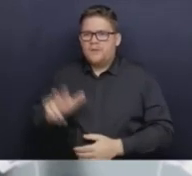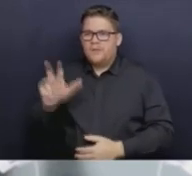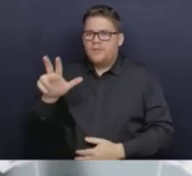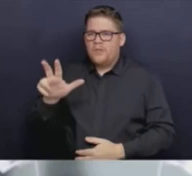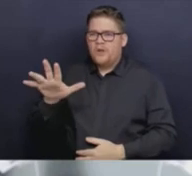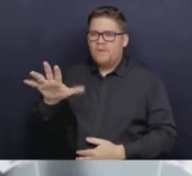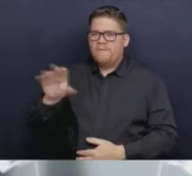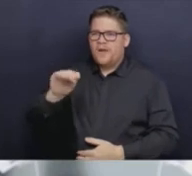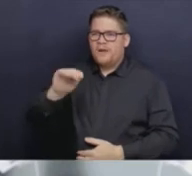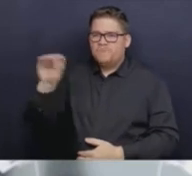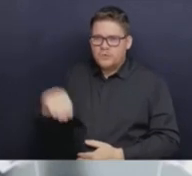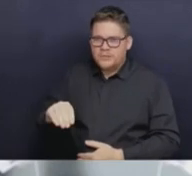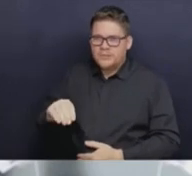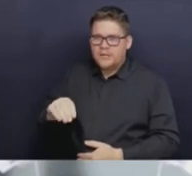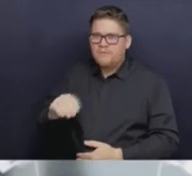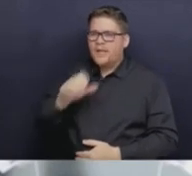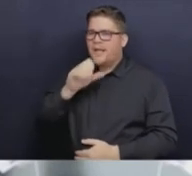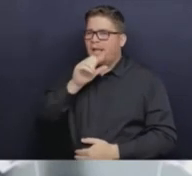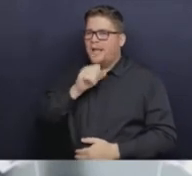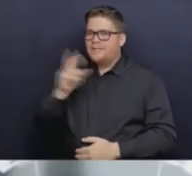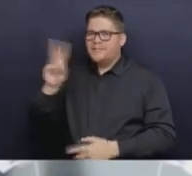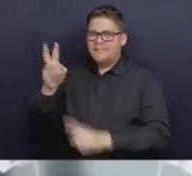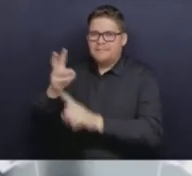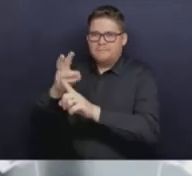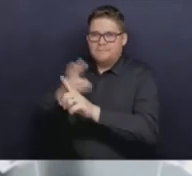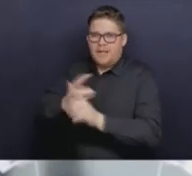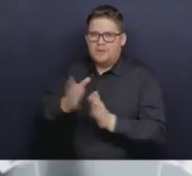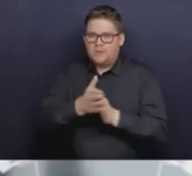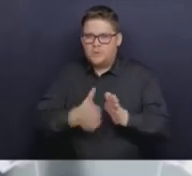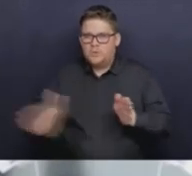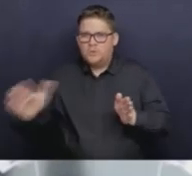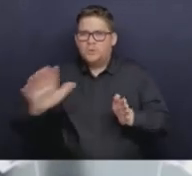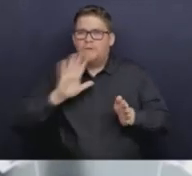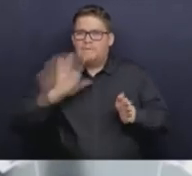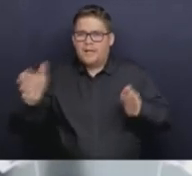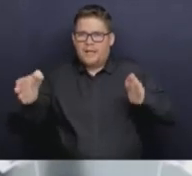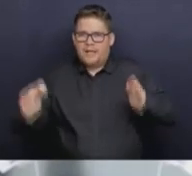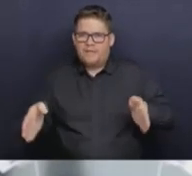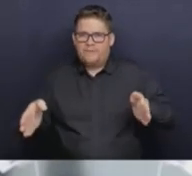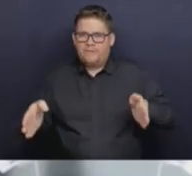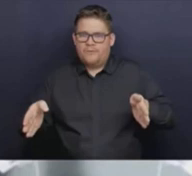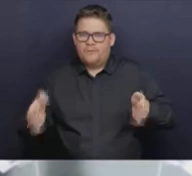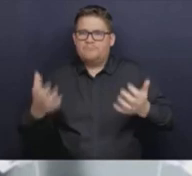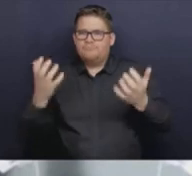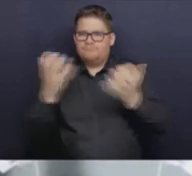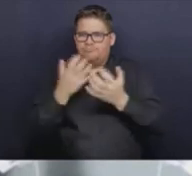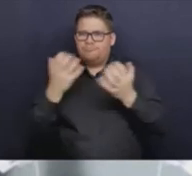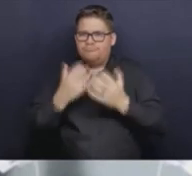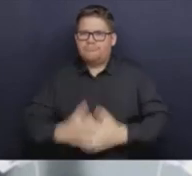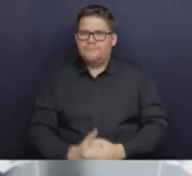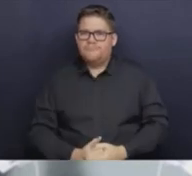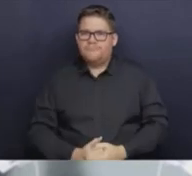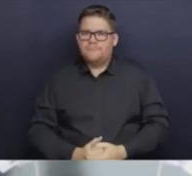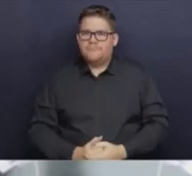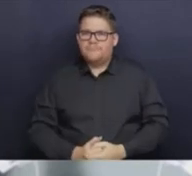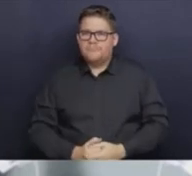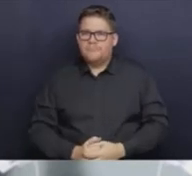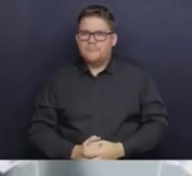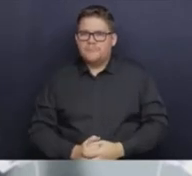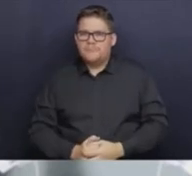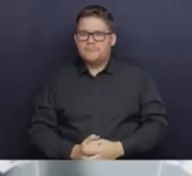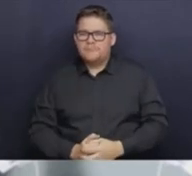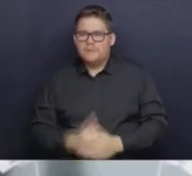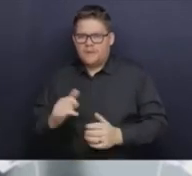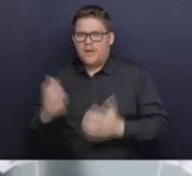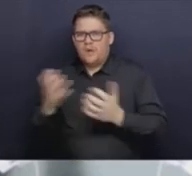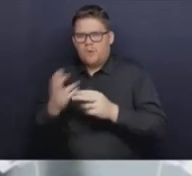months to five years or four years and 364 days. And that is a significant increase